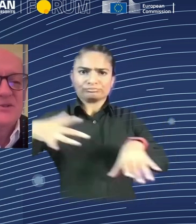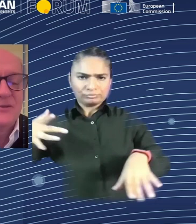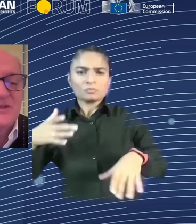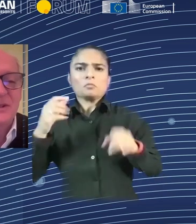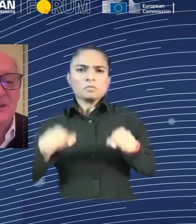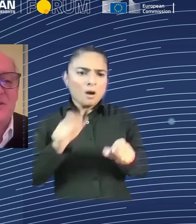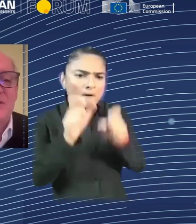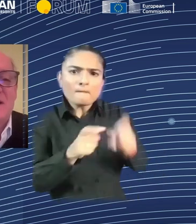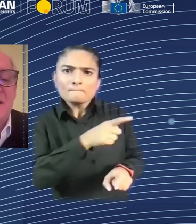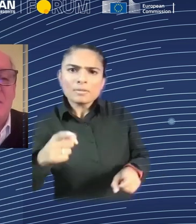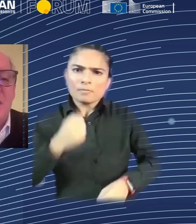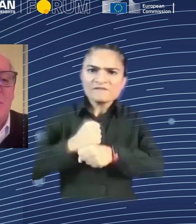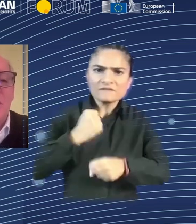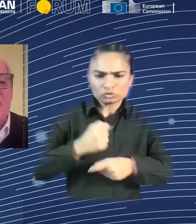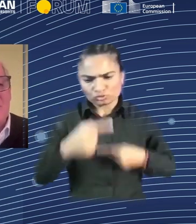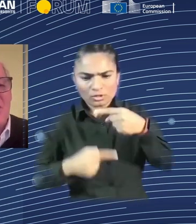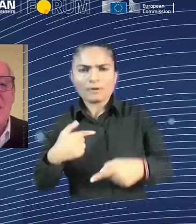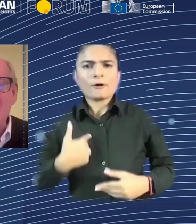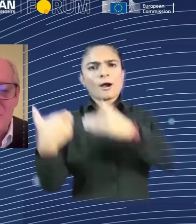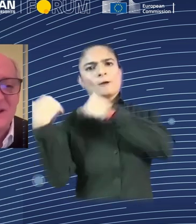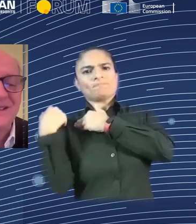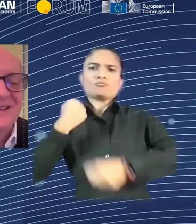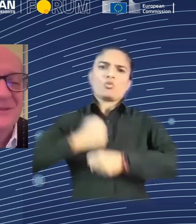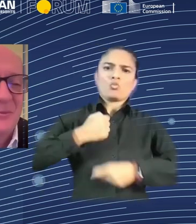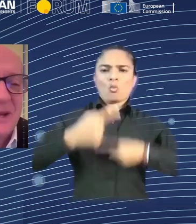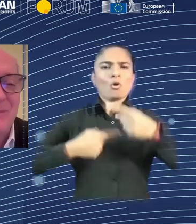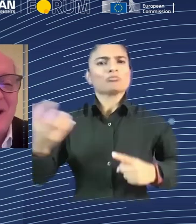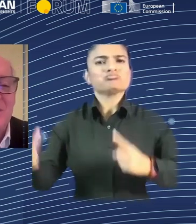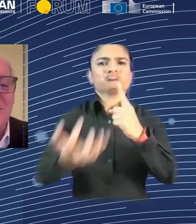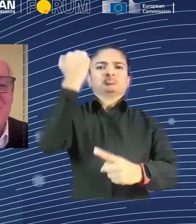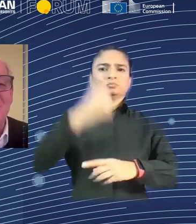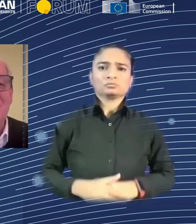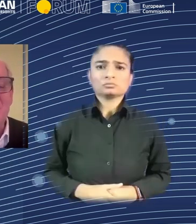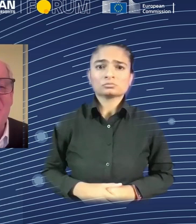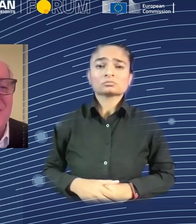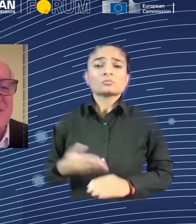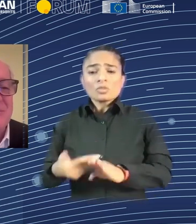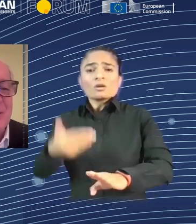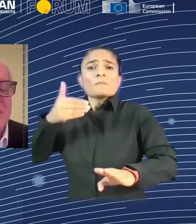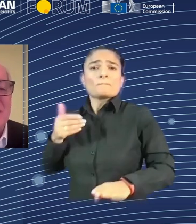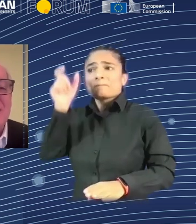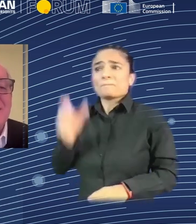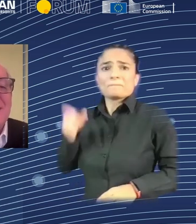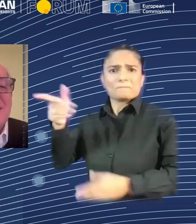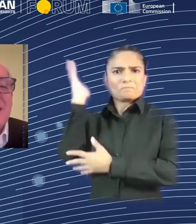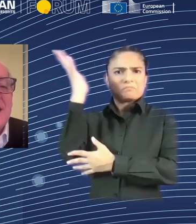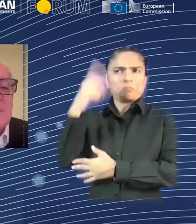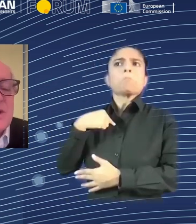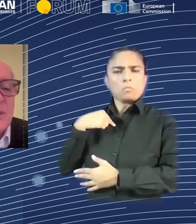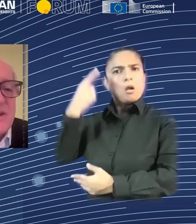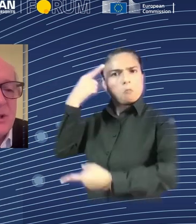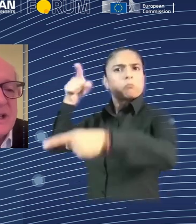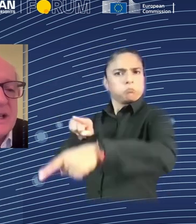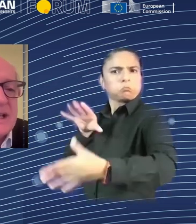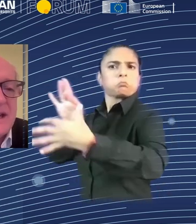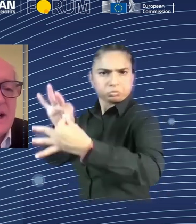the soft skills are actually going to be important, although it may not be, we may not have reached that conclusion by the same route. So